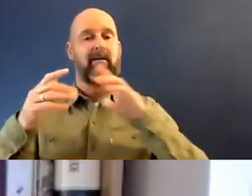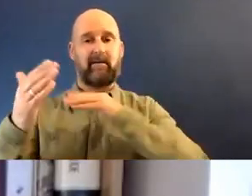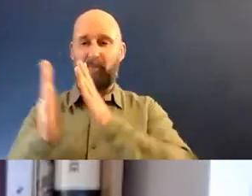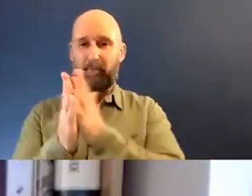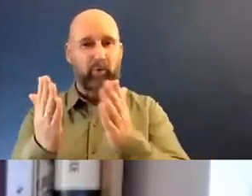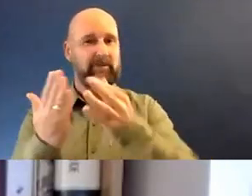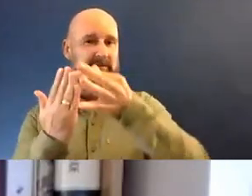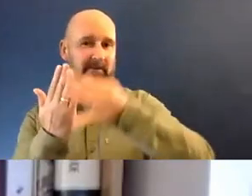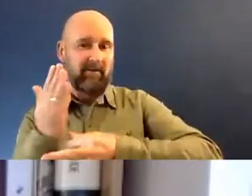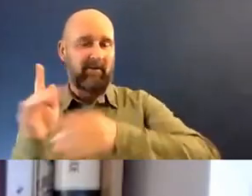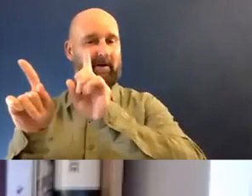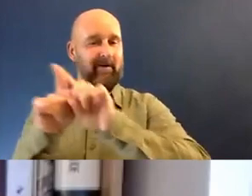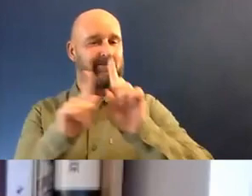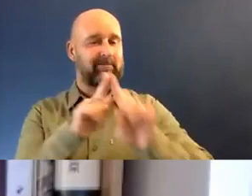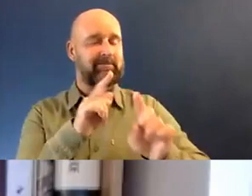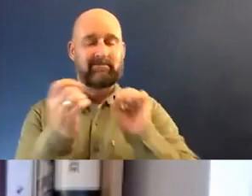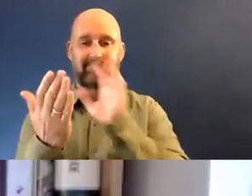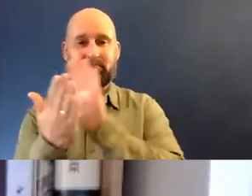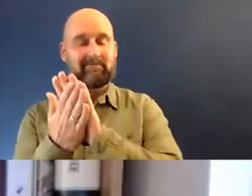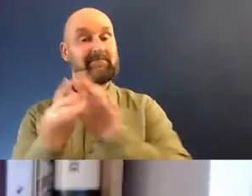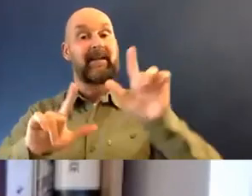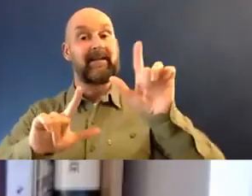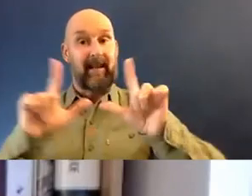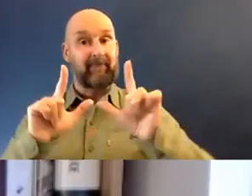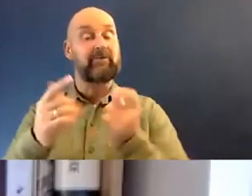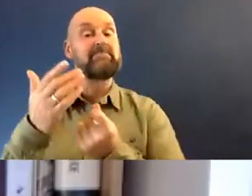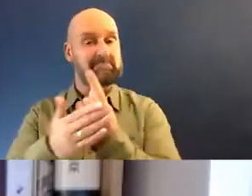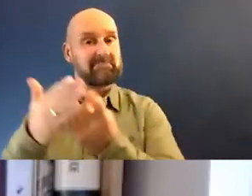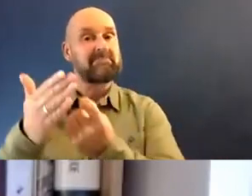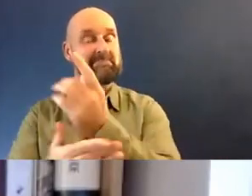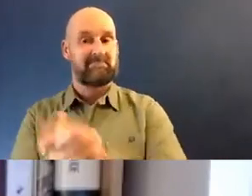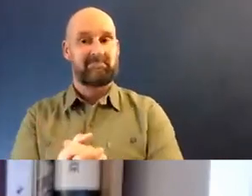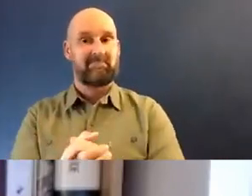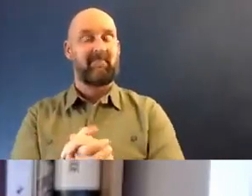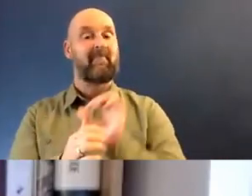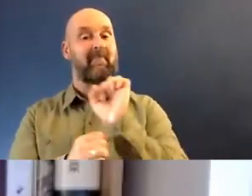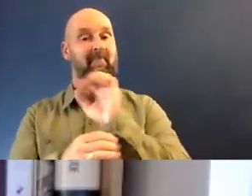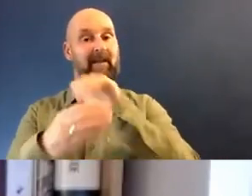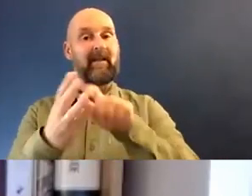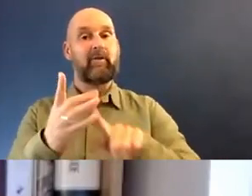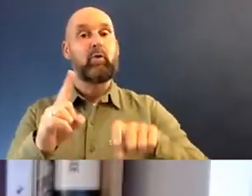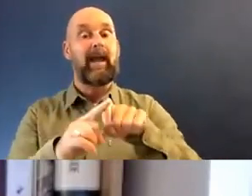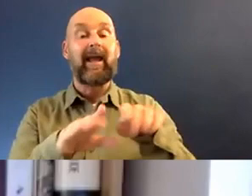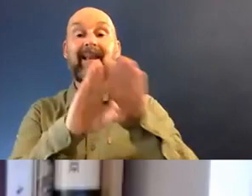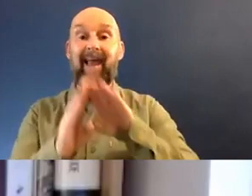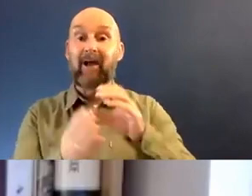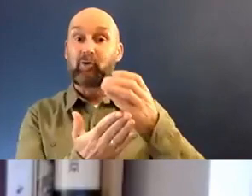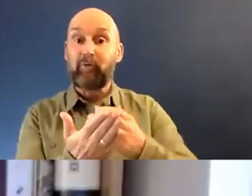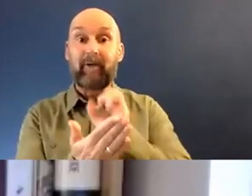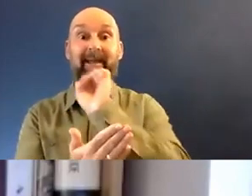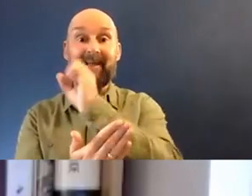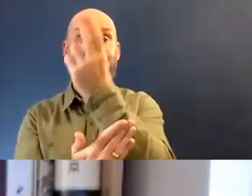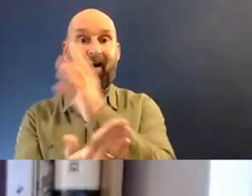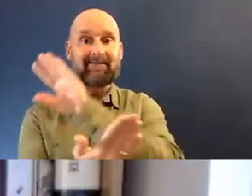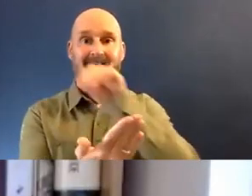books, along with frequent appearances on television. His art is part of the UK National Curriculum and is held in